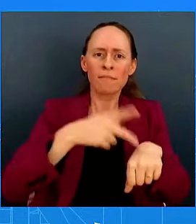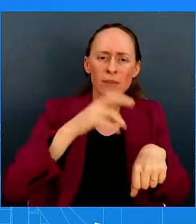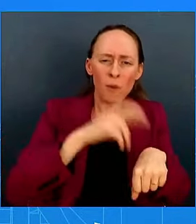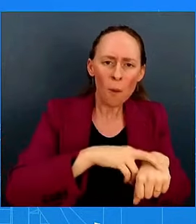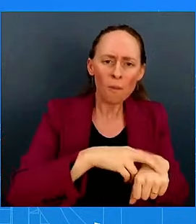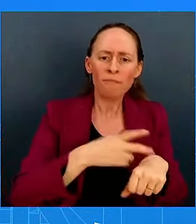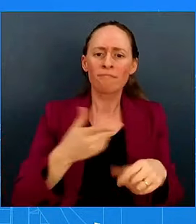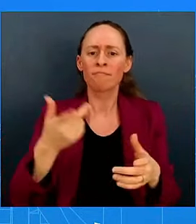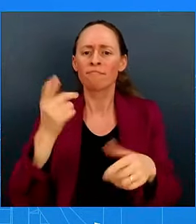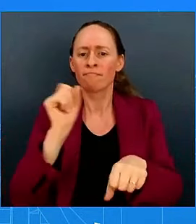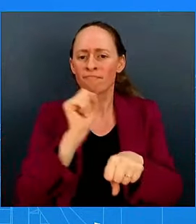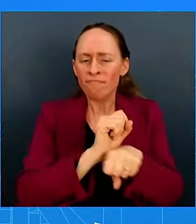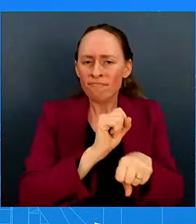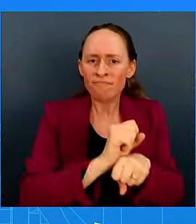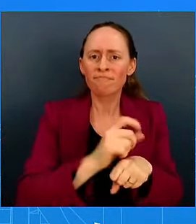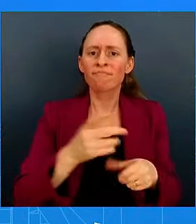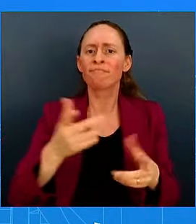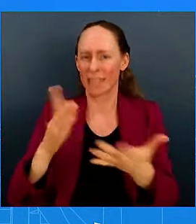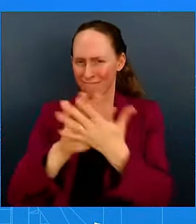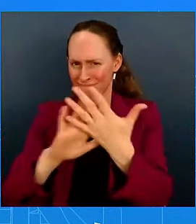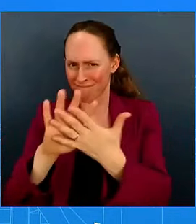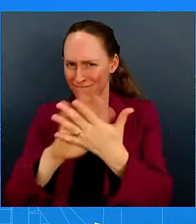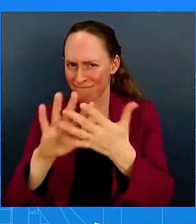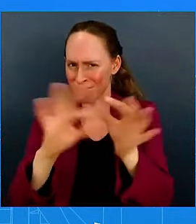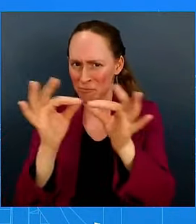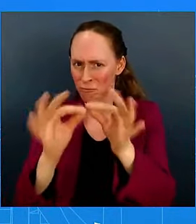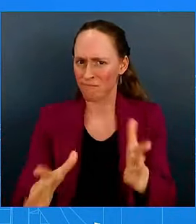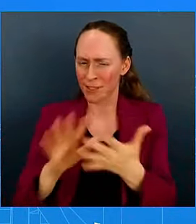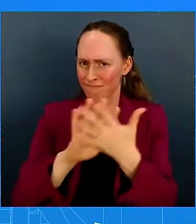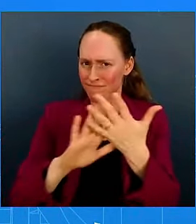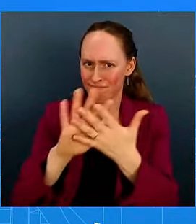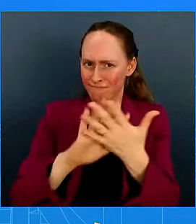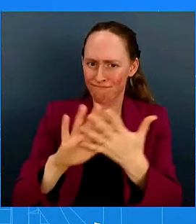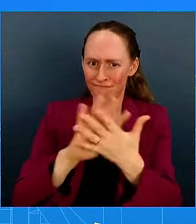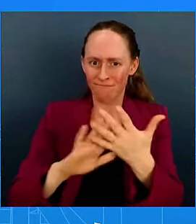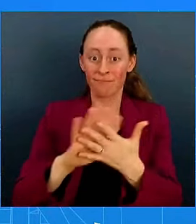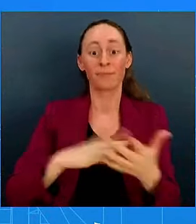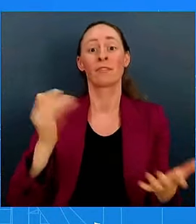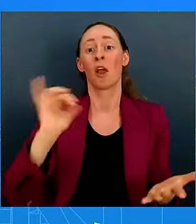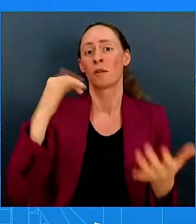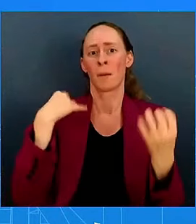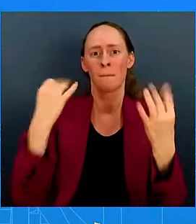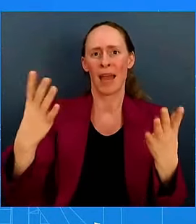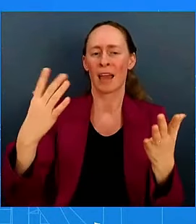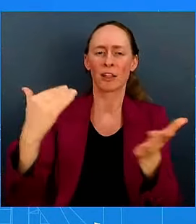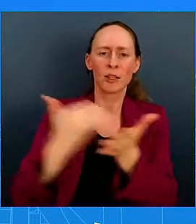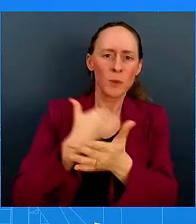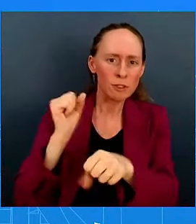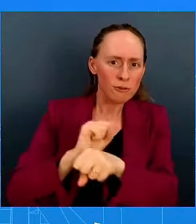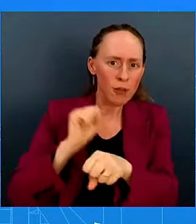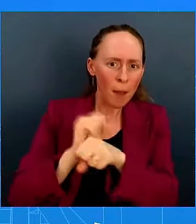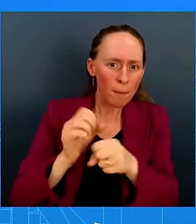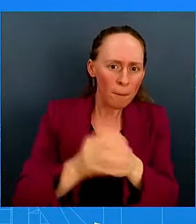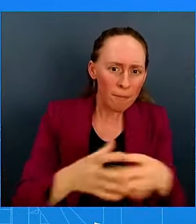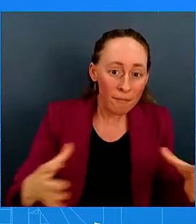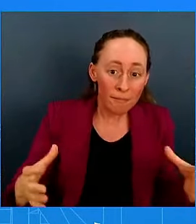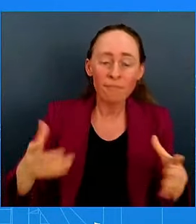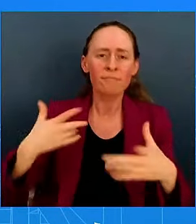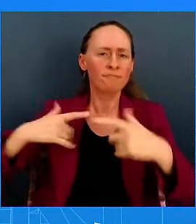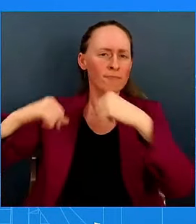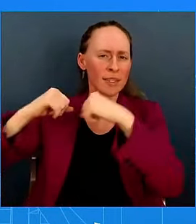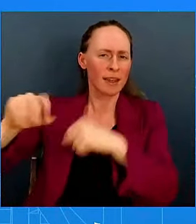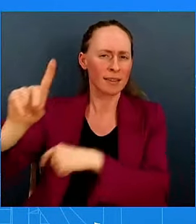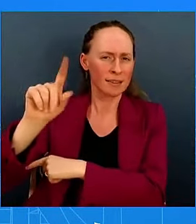adding more than 100,000 new jobs, vigorously defended the DACA policy, and taken steps to keep married couples